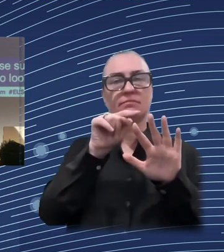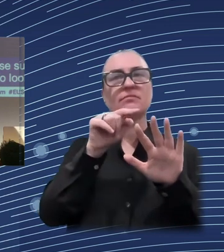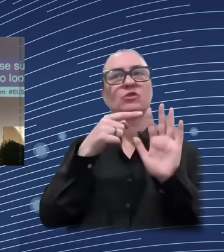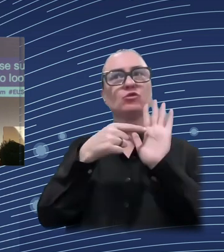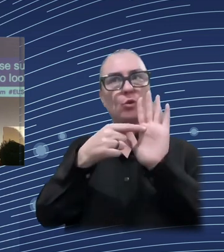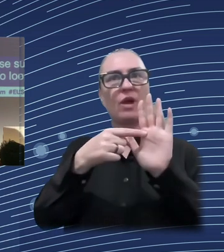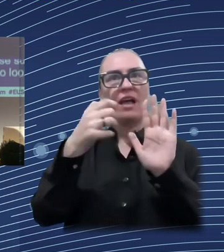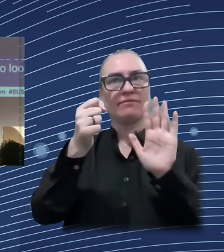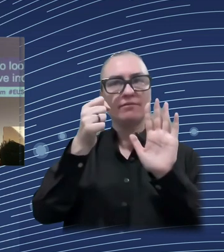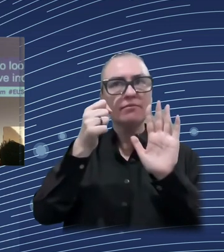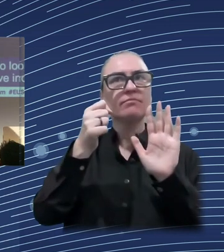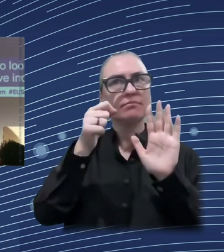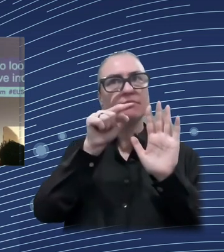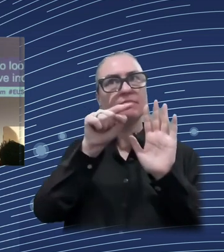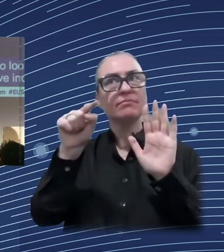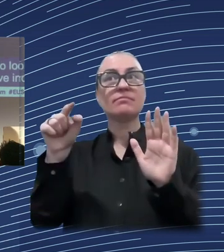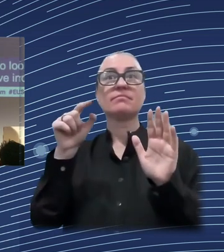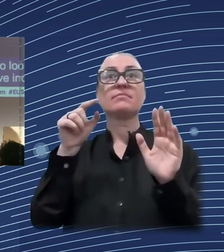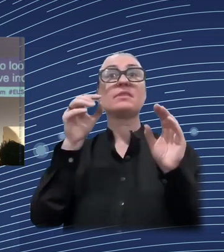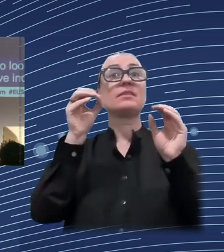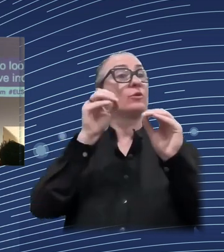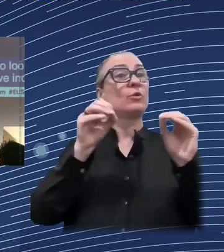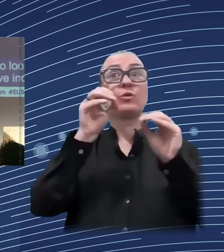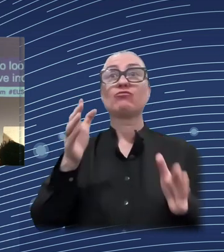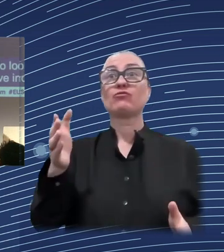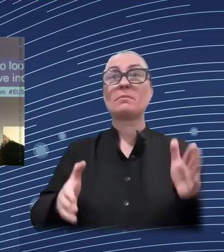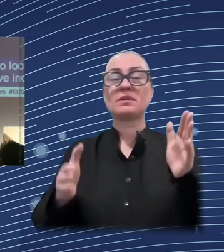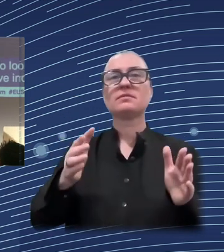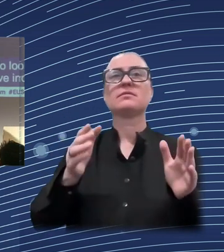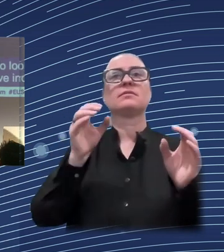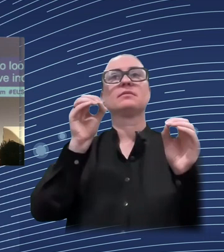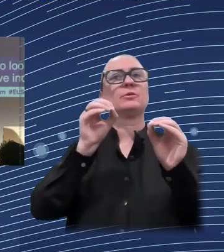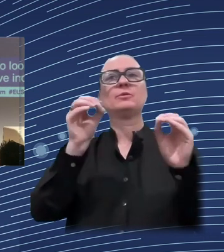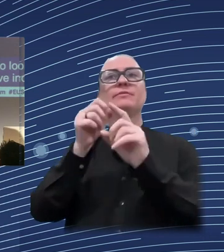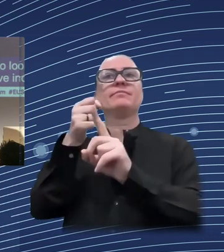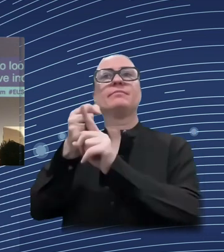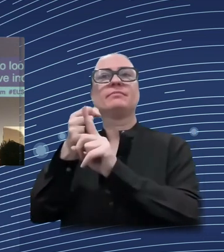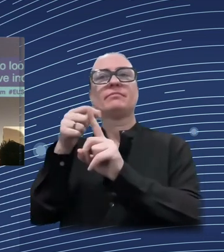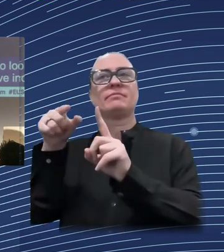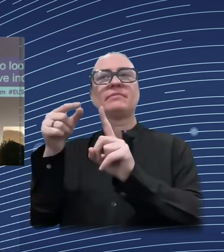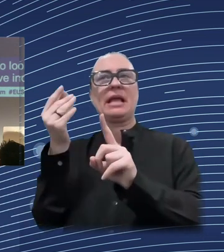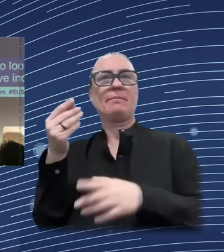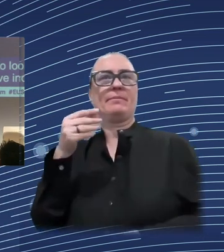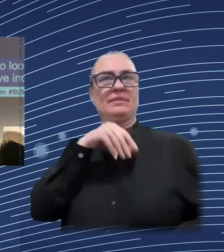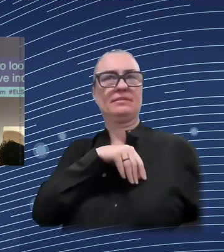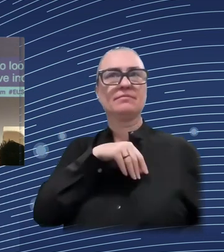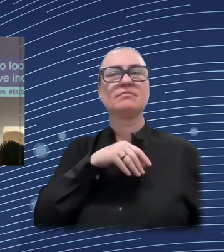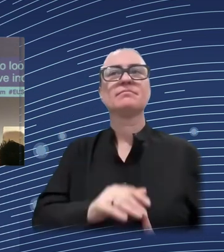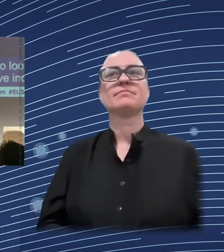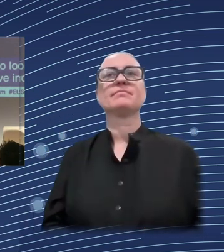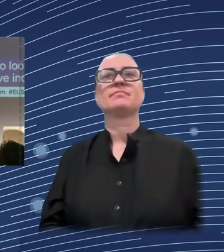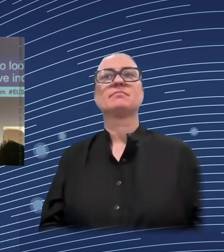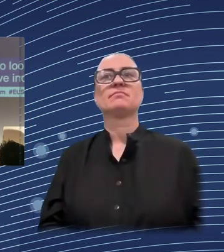more useful is looking forward. So it's a lot easier to model the effect of something like a carbon tax